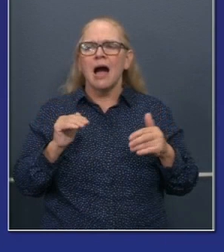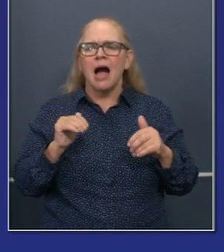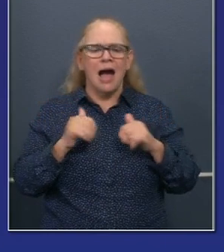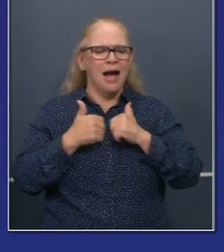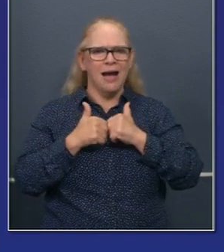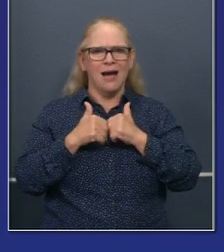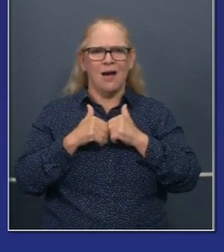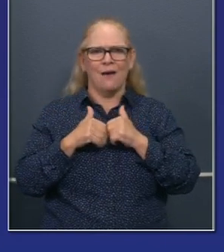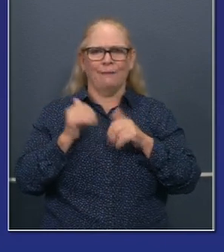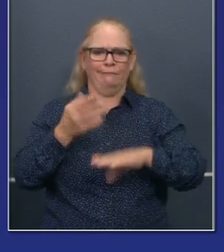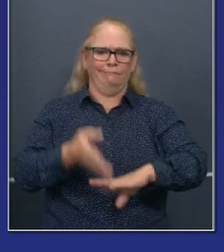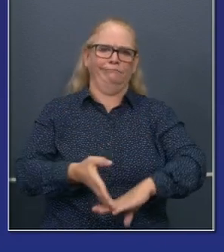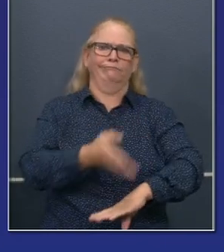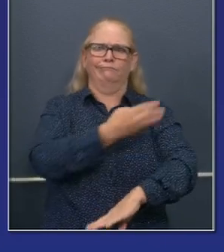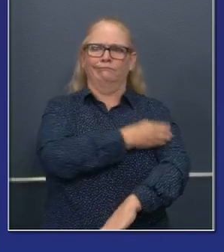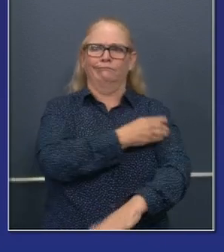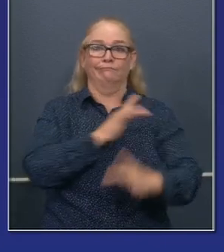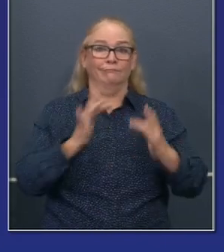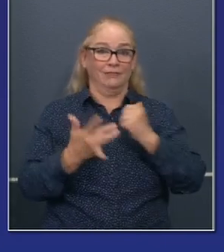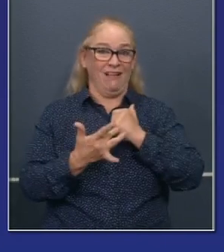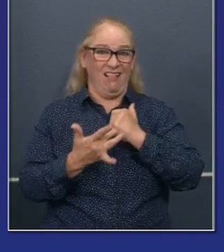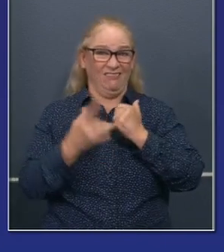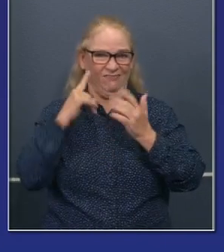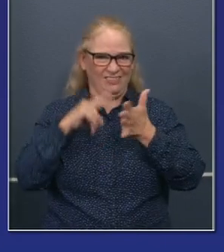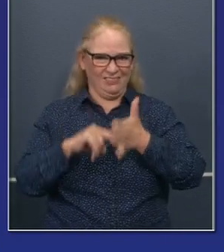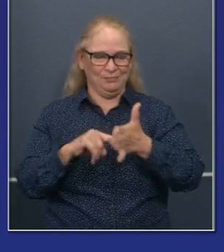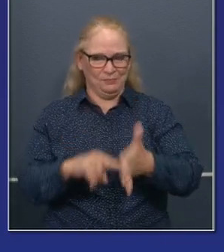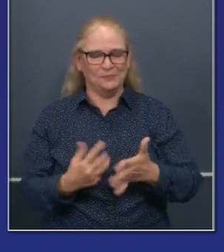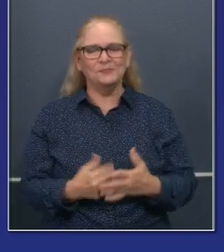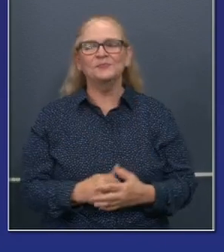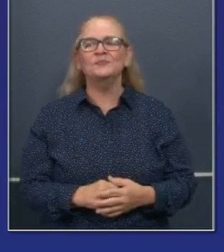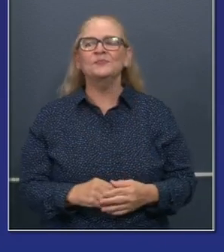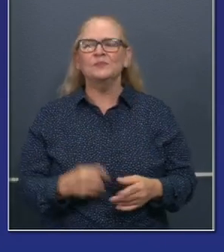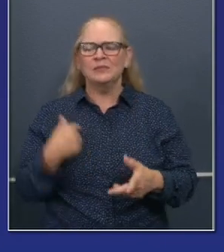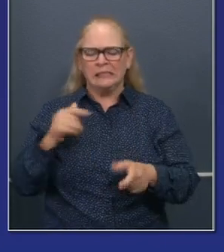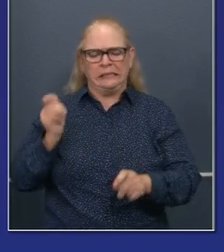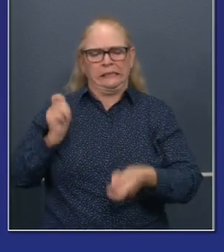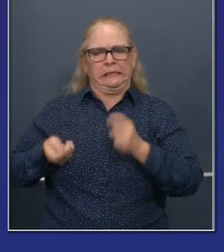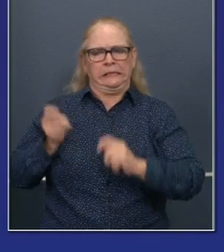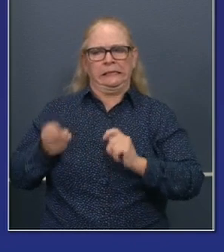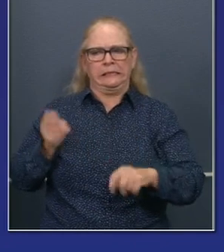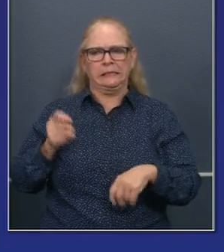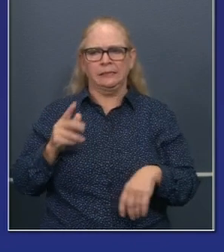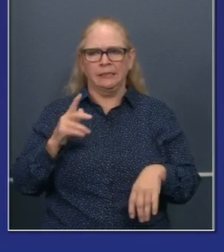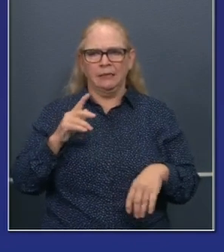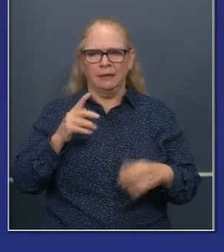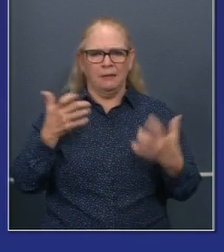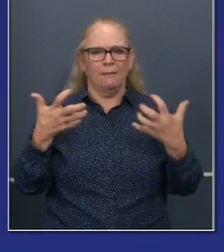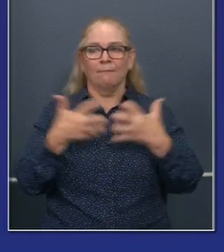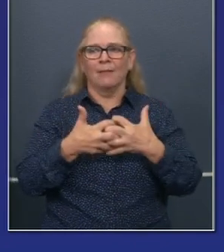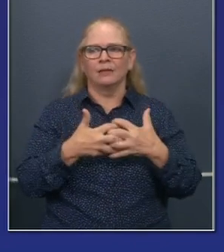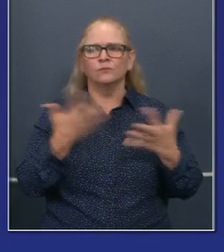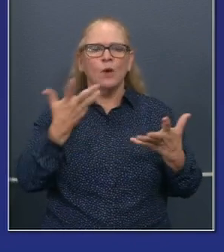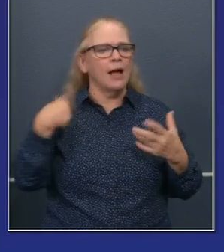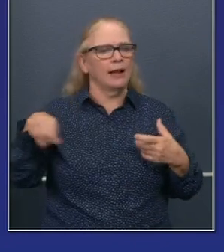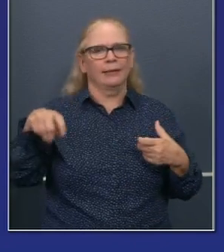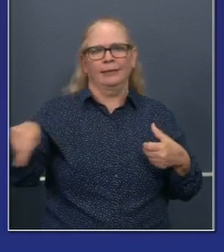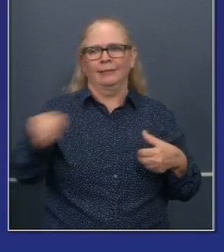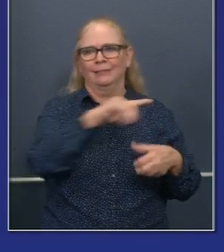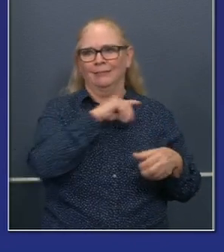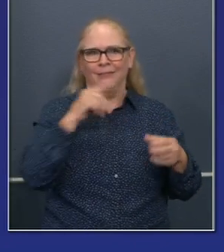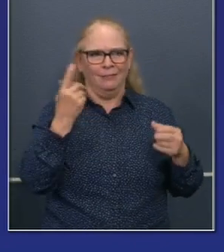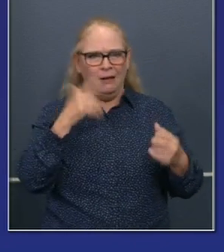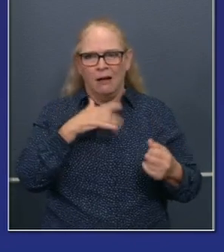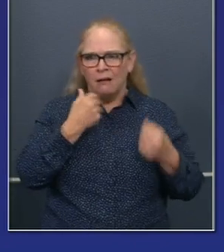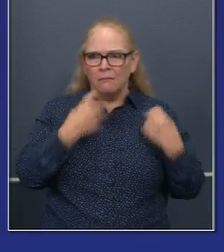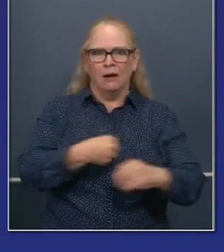clear that reforms in the economic space also need to address and adapt to the reality of this pandemic and the conditions this